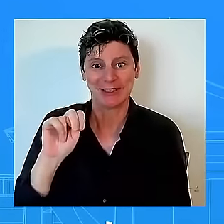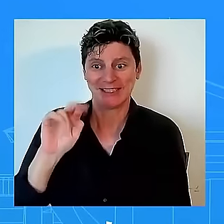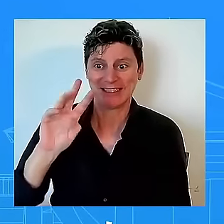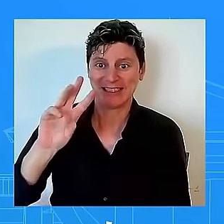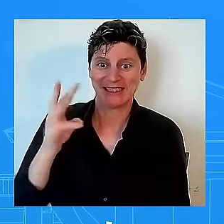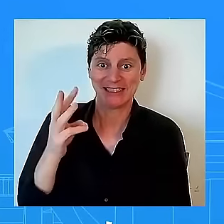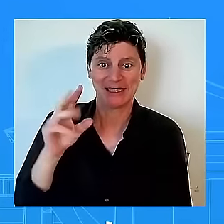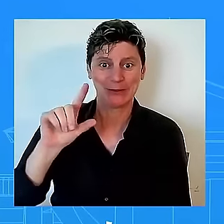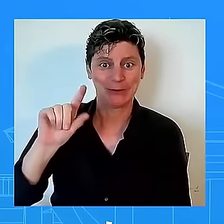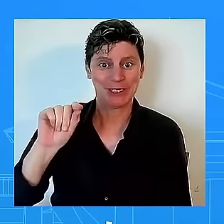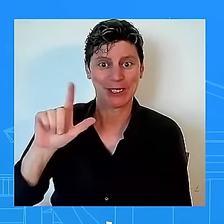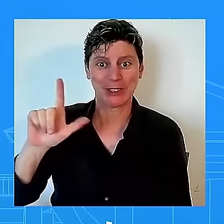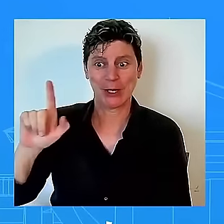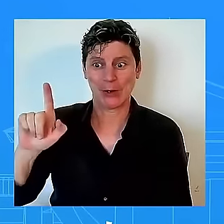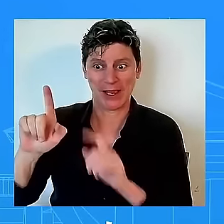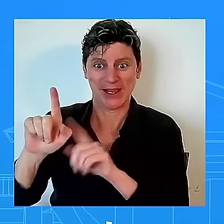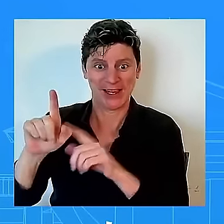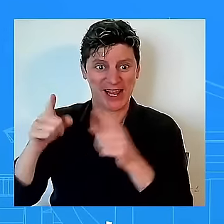by some of your colleagues